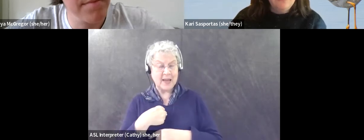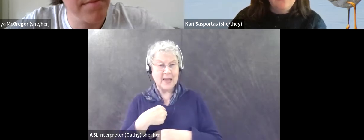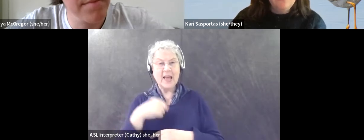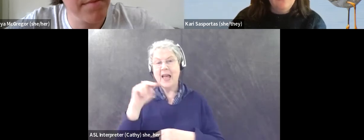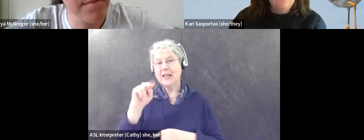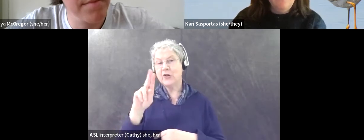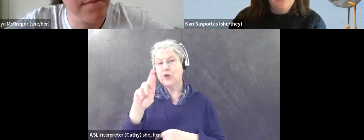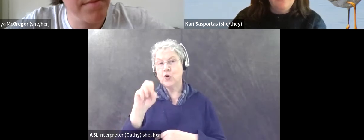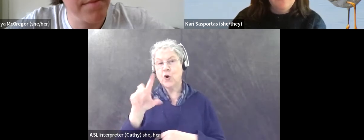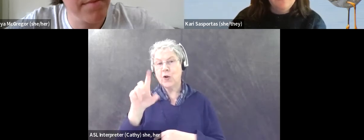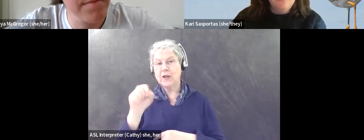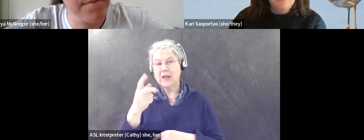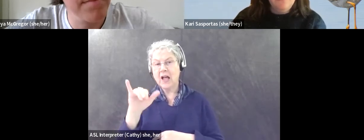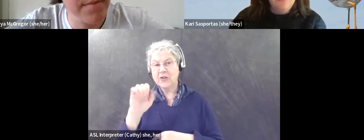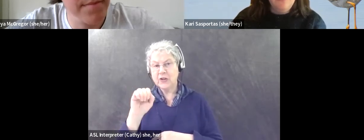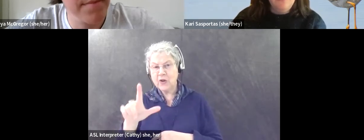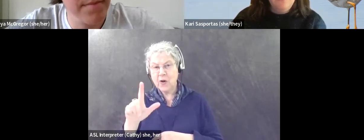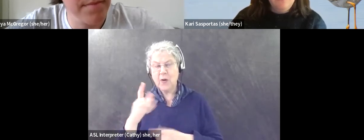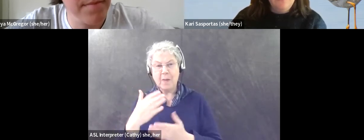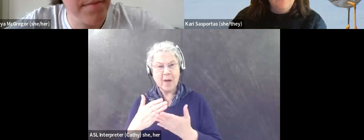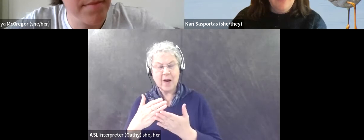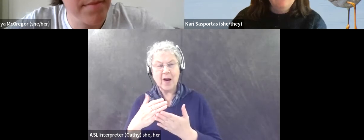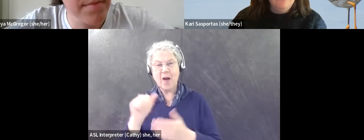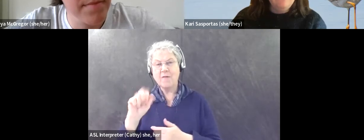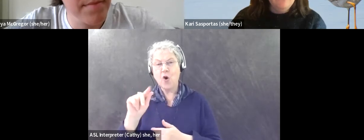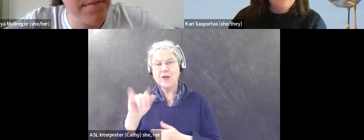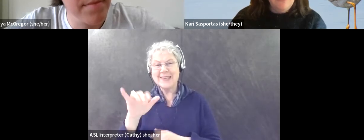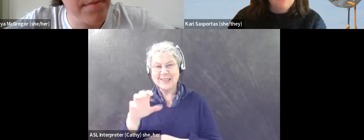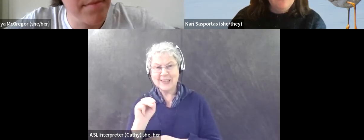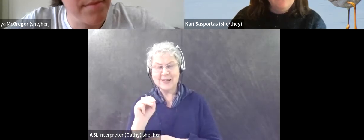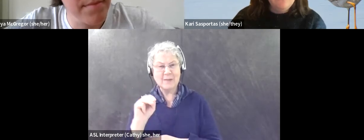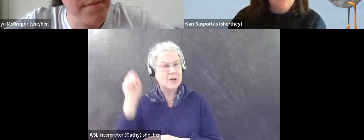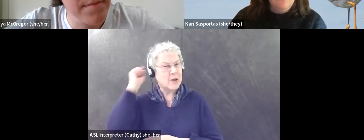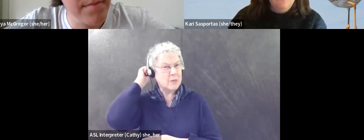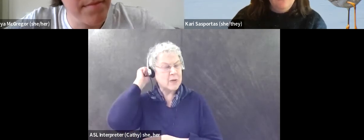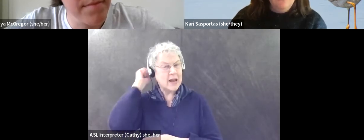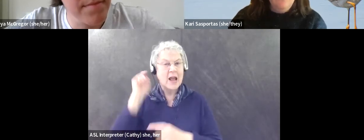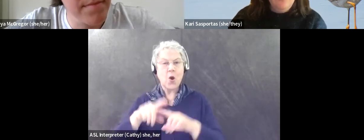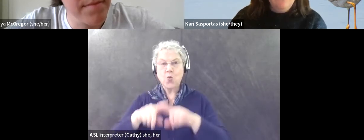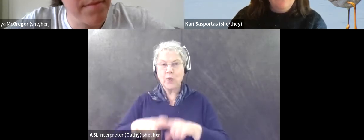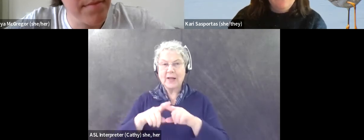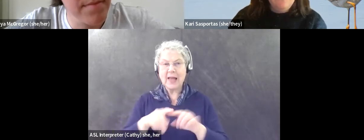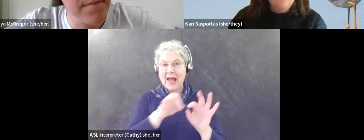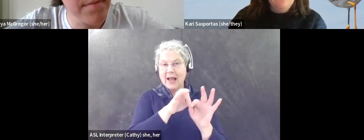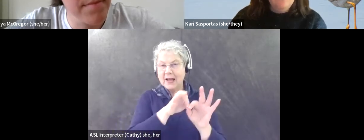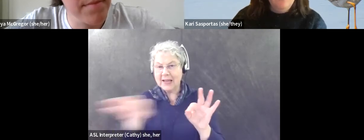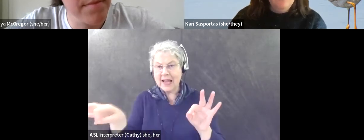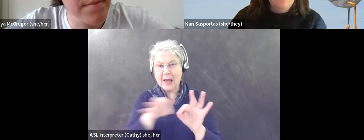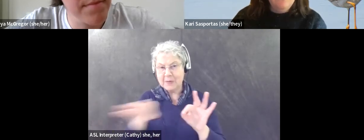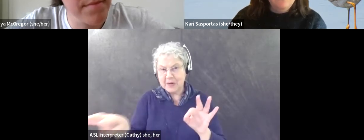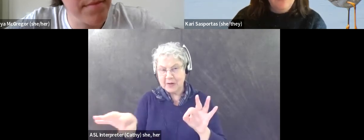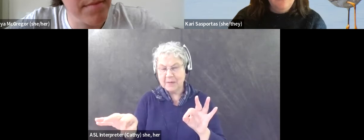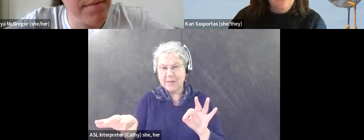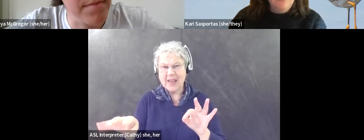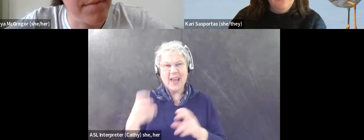package of being autistic in that I rely on closed captions. And that's a hard thing for people